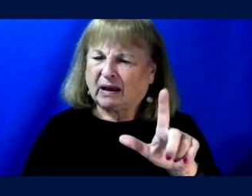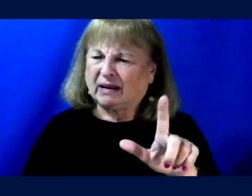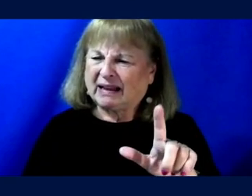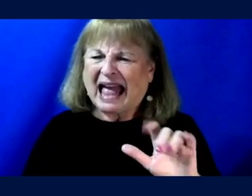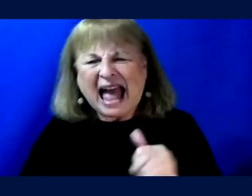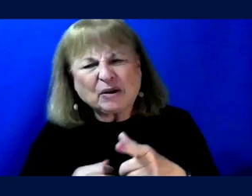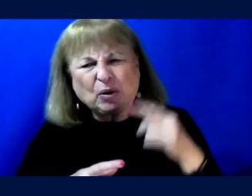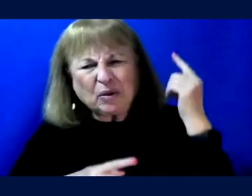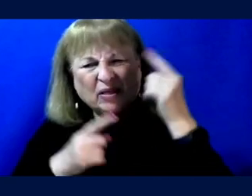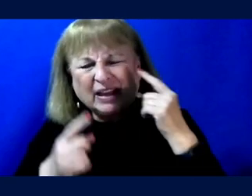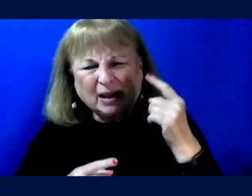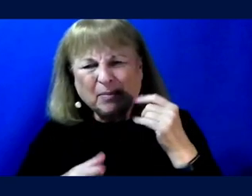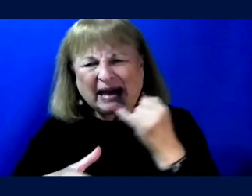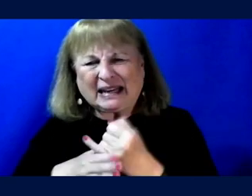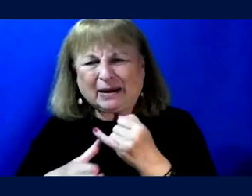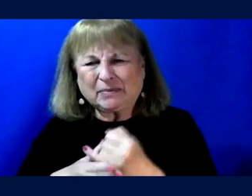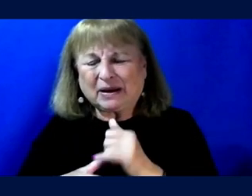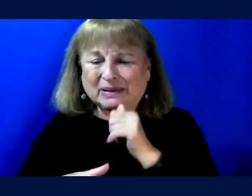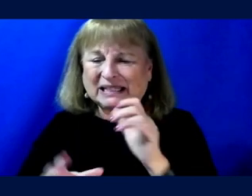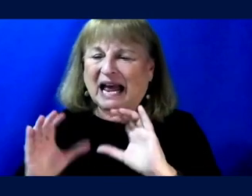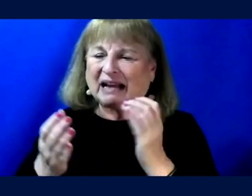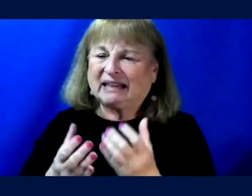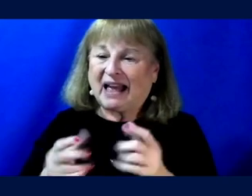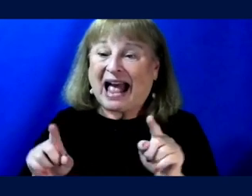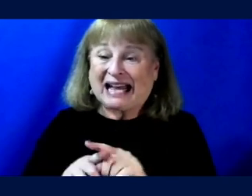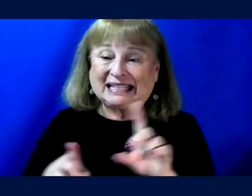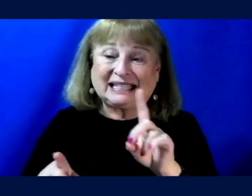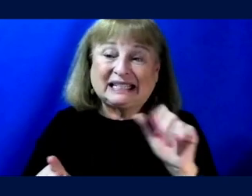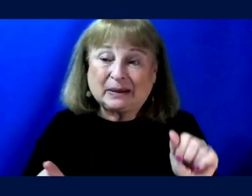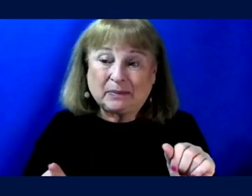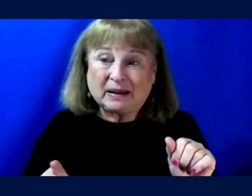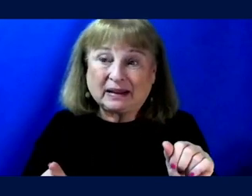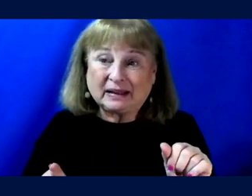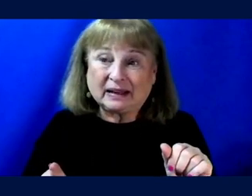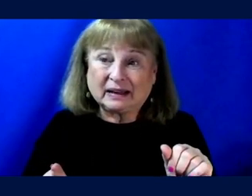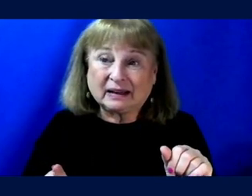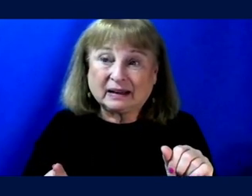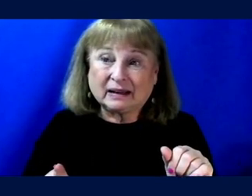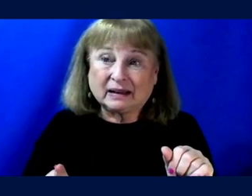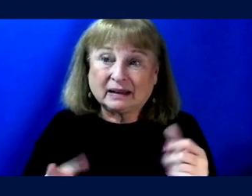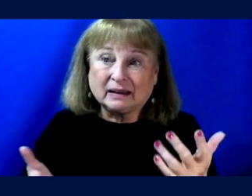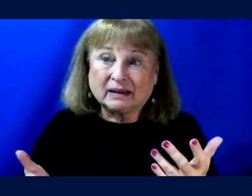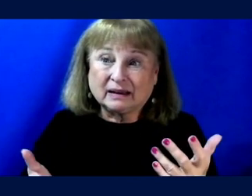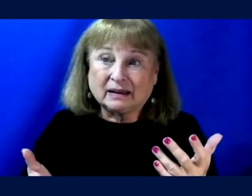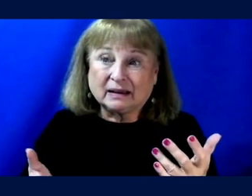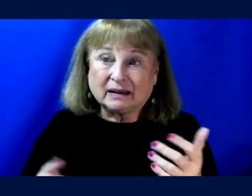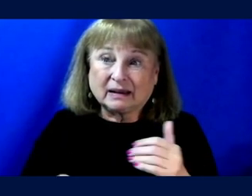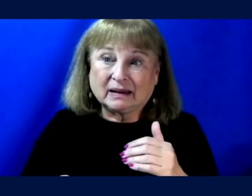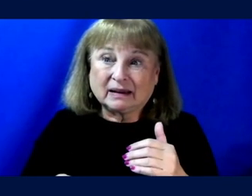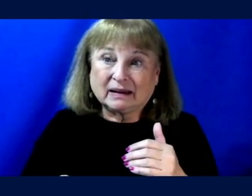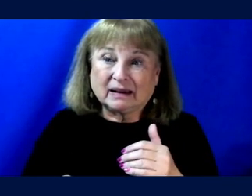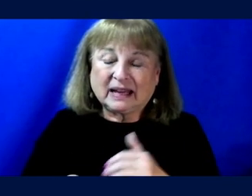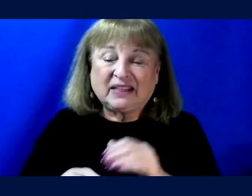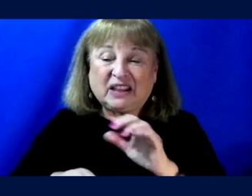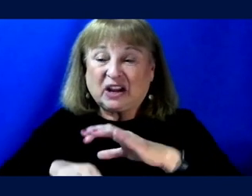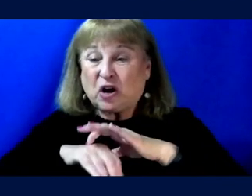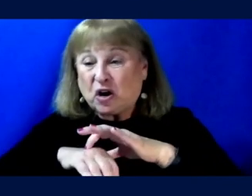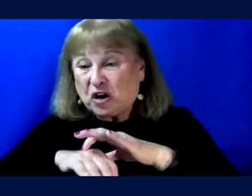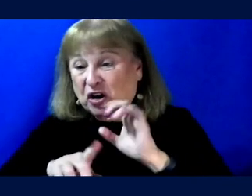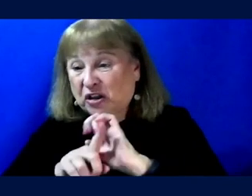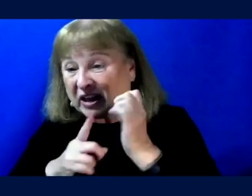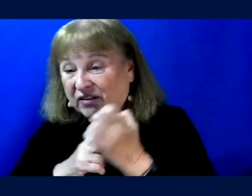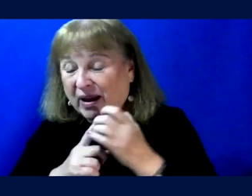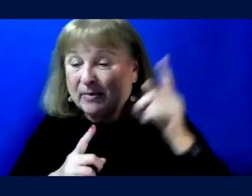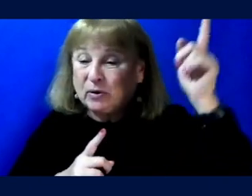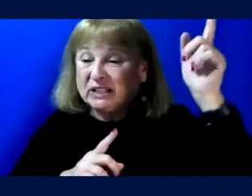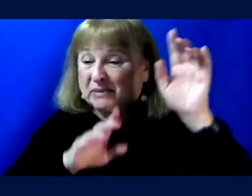impairments that might not be classified as disabilities in, in the earth environment or in a space